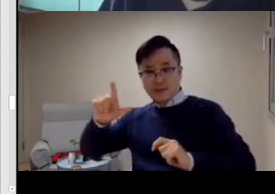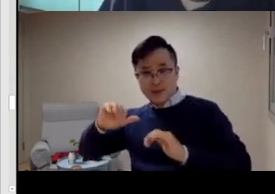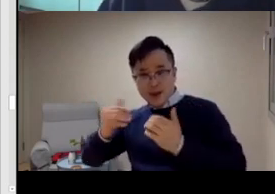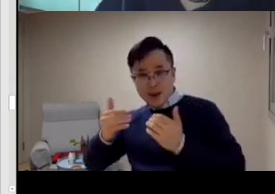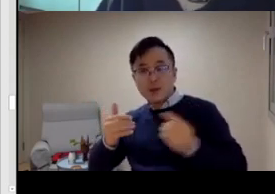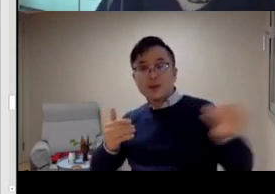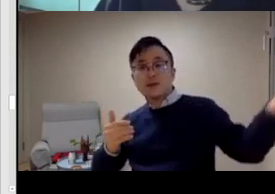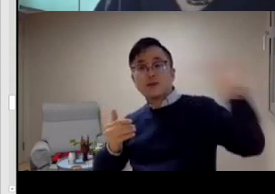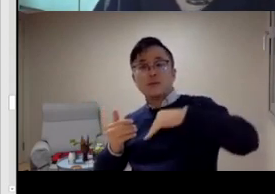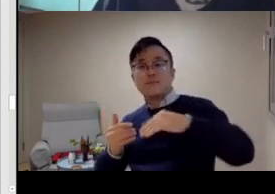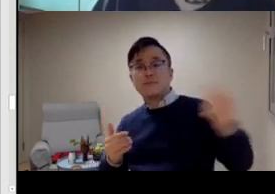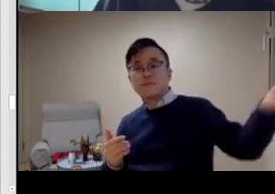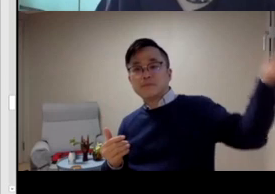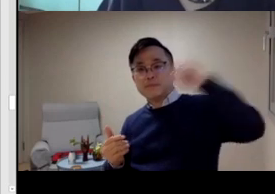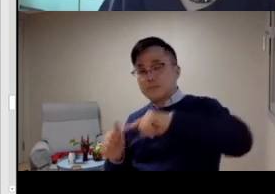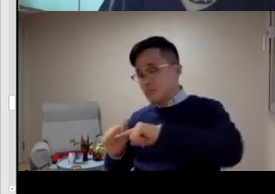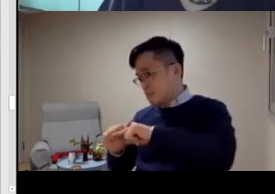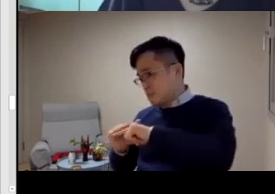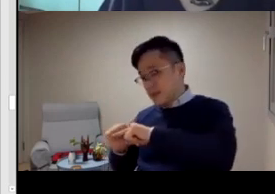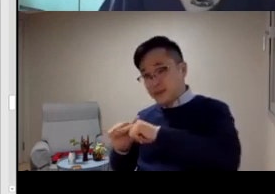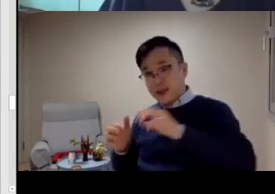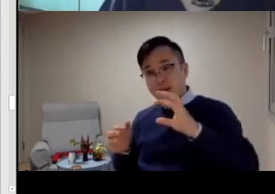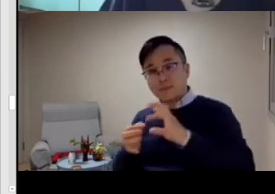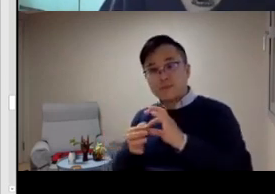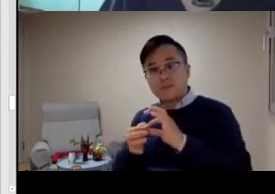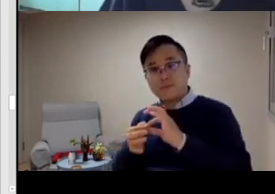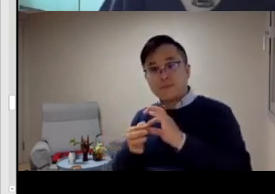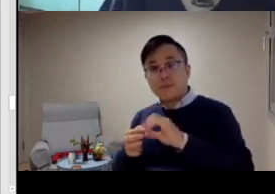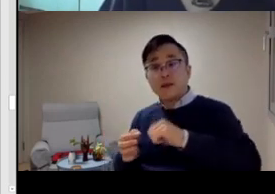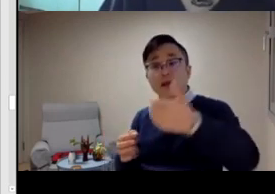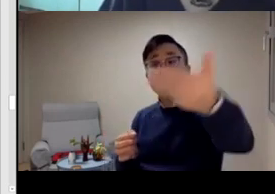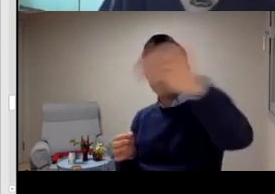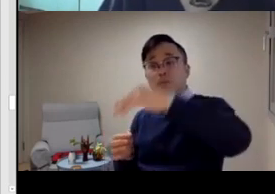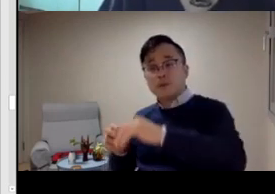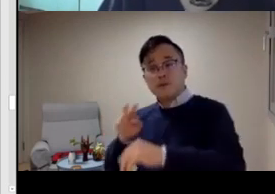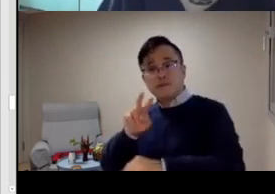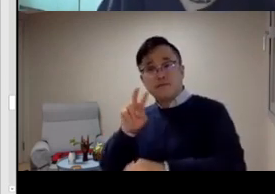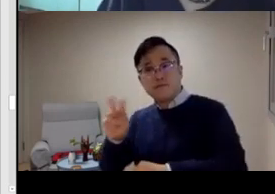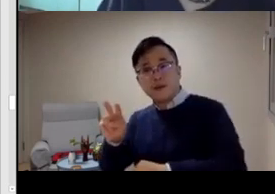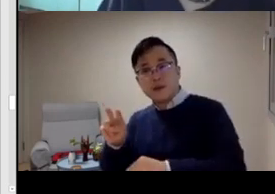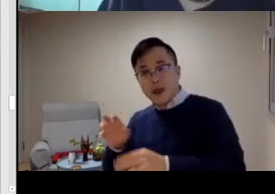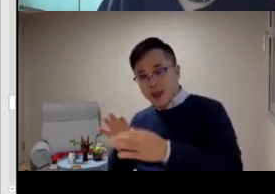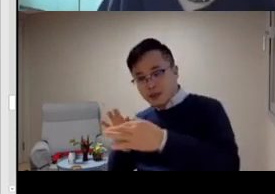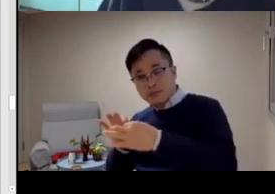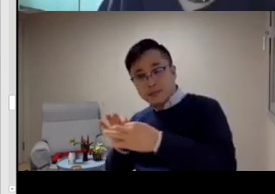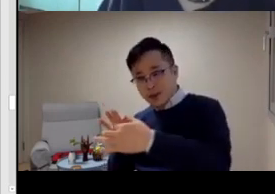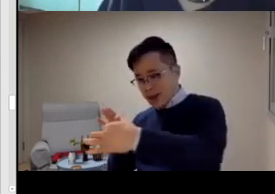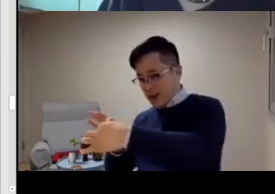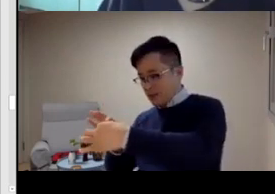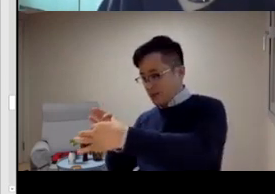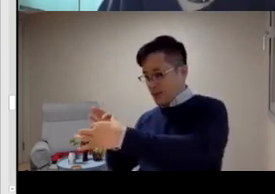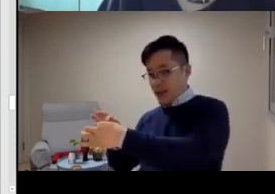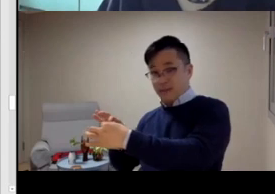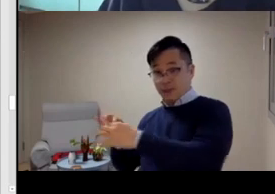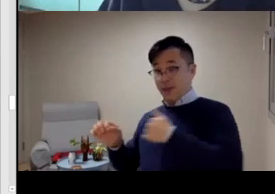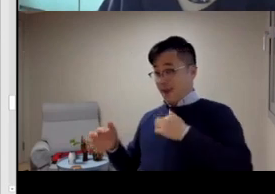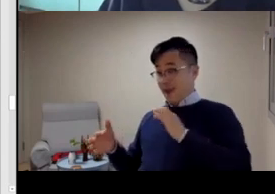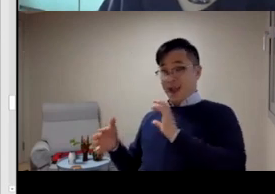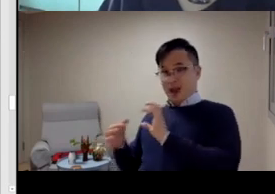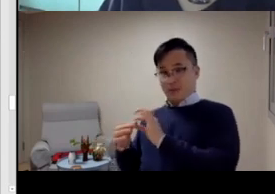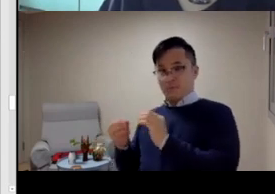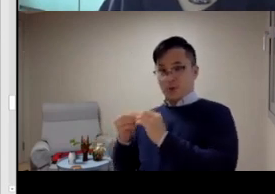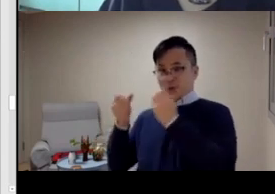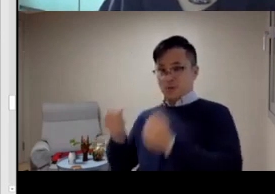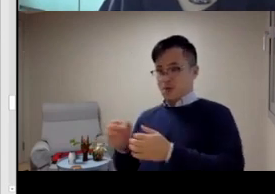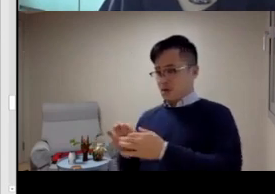power of the Korean association of the deaf. And it's going to be a chance for we Koreans